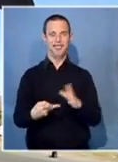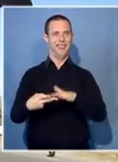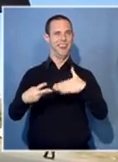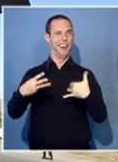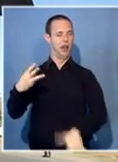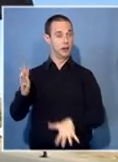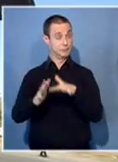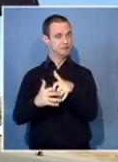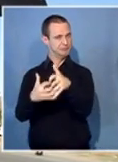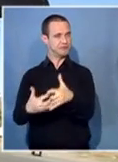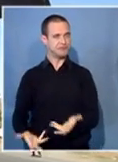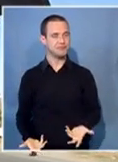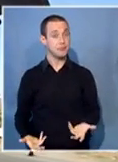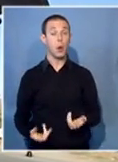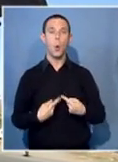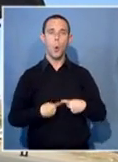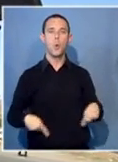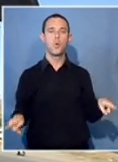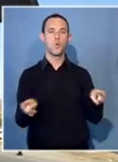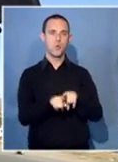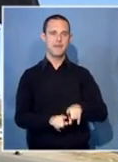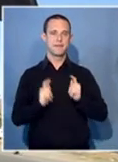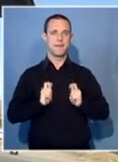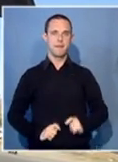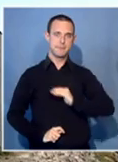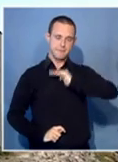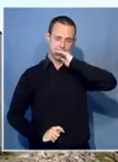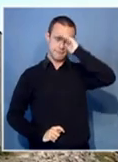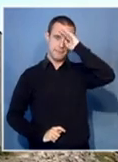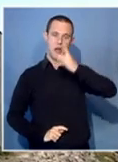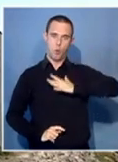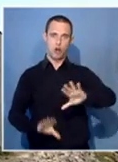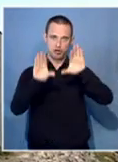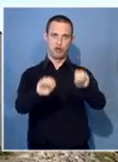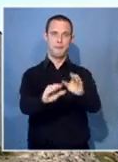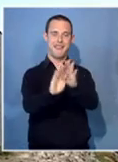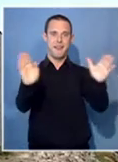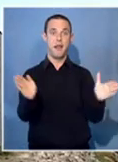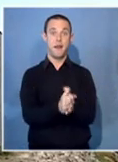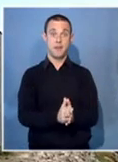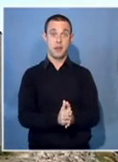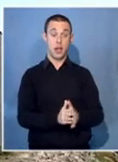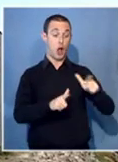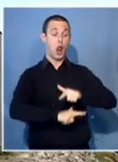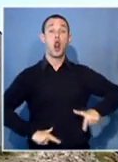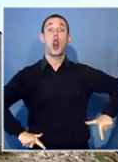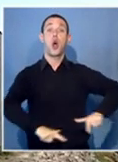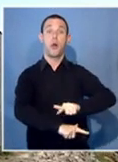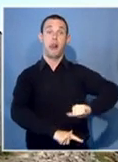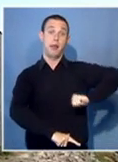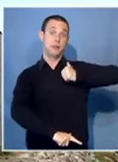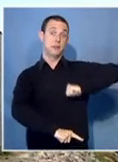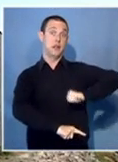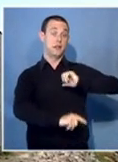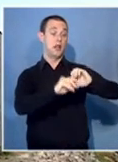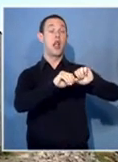this. So we wish that it could stop immediately. The local Civic Association says it